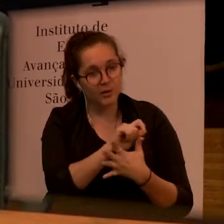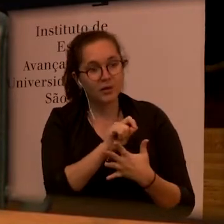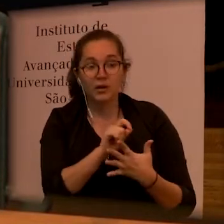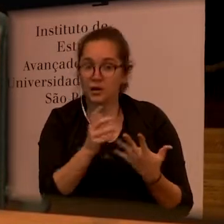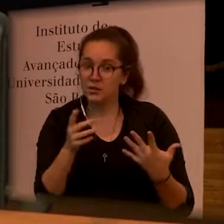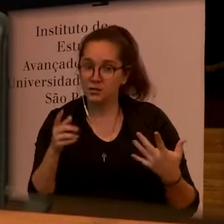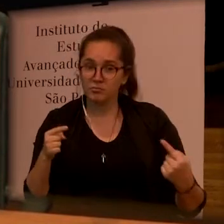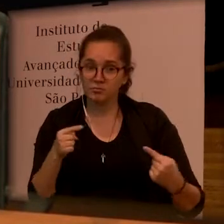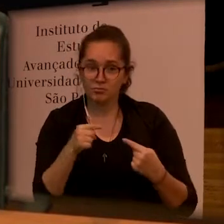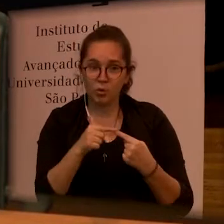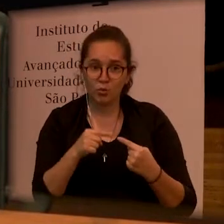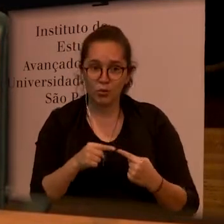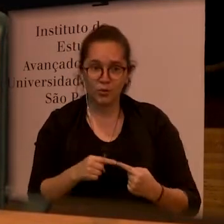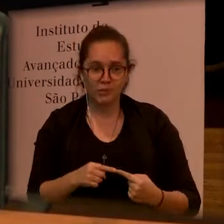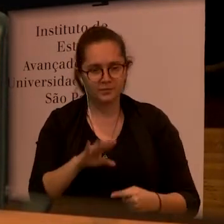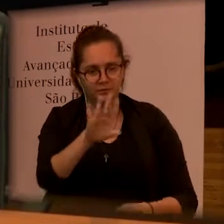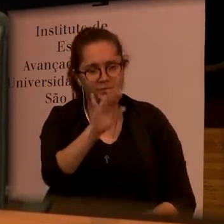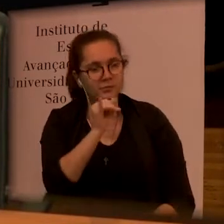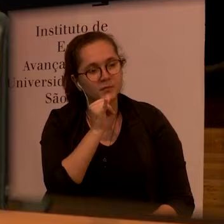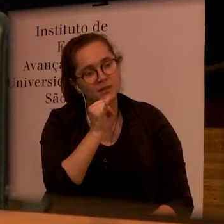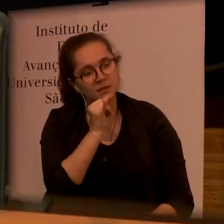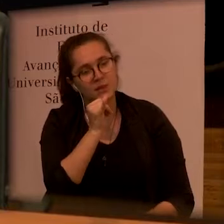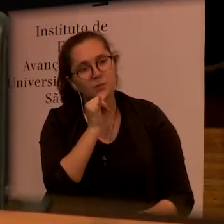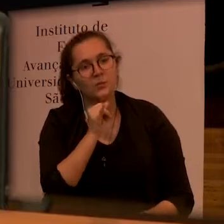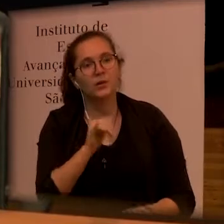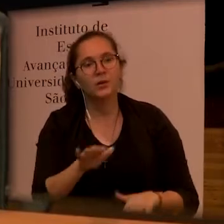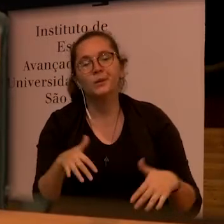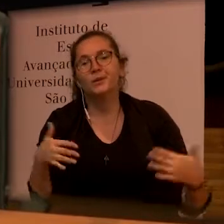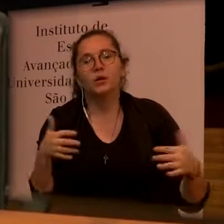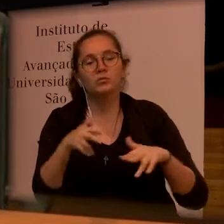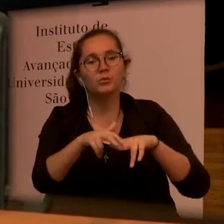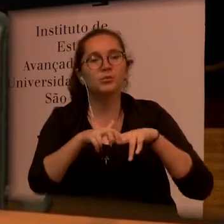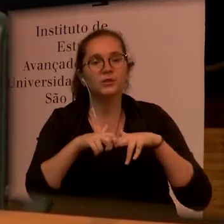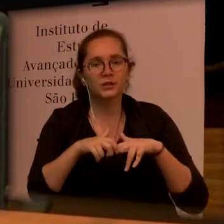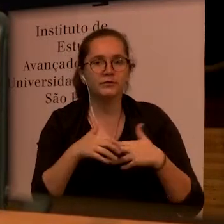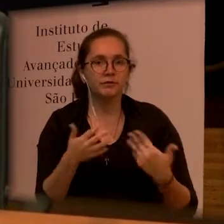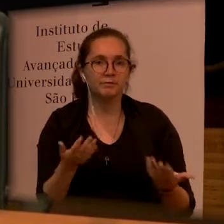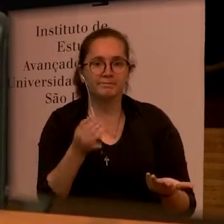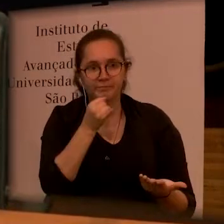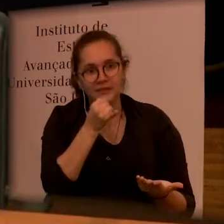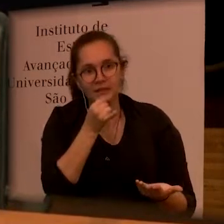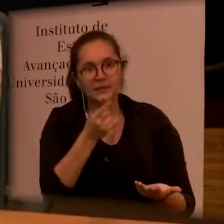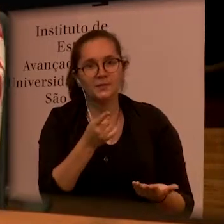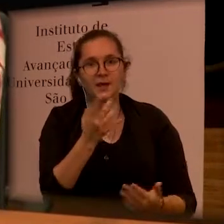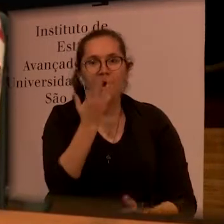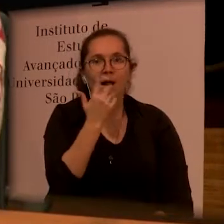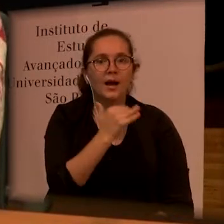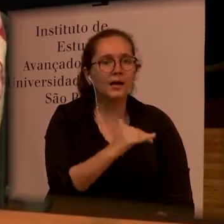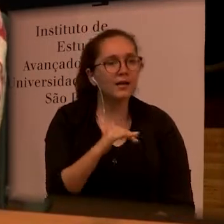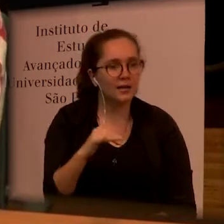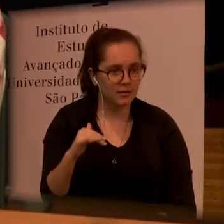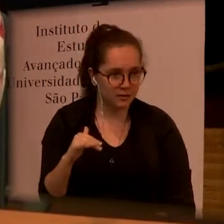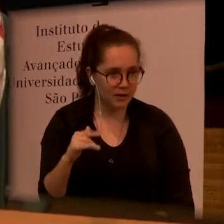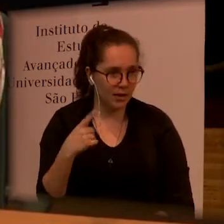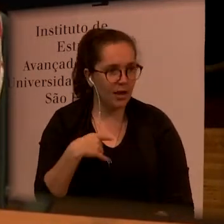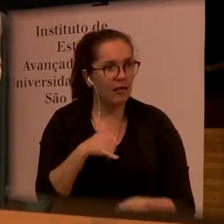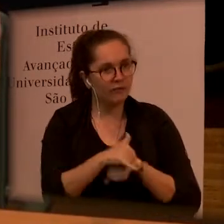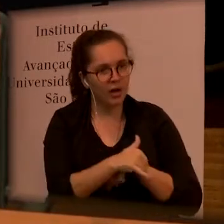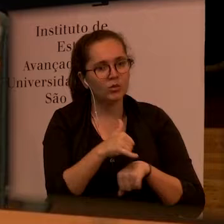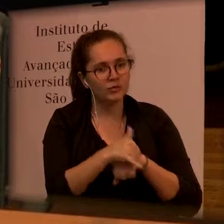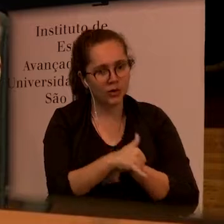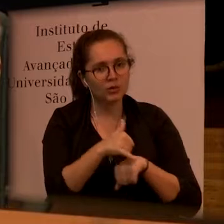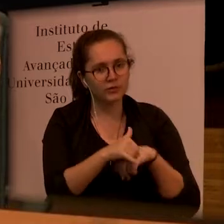the main reasons why children with disabilities don't go to school is because they're unwell and so you also need to address the healthcare needs to allow